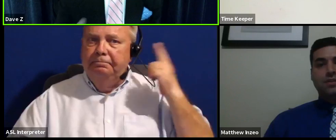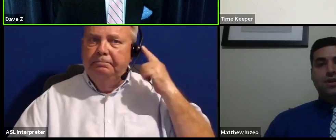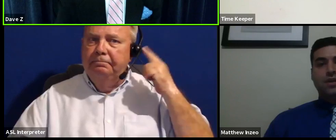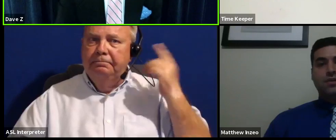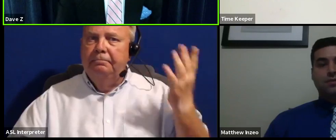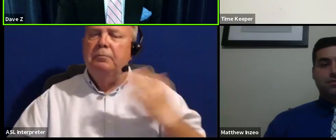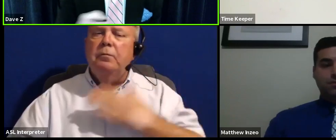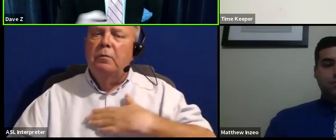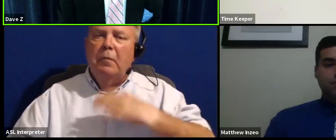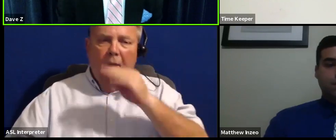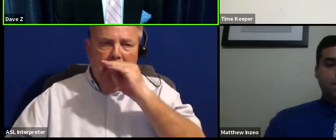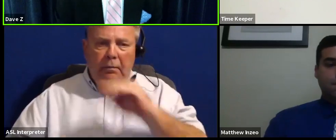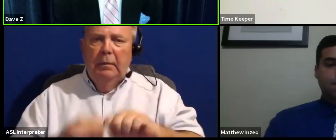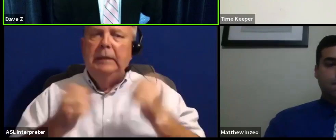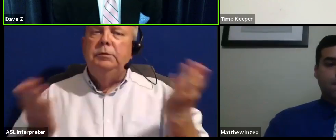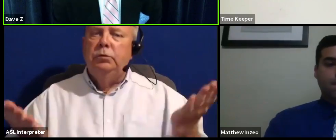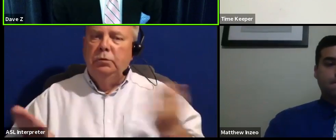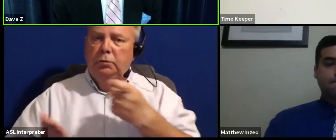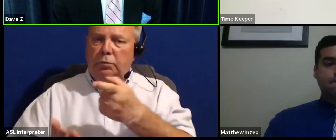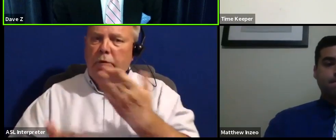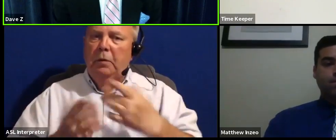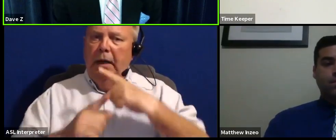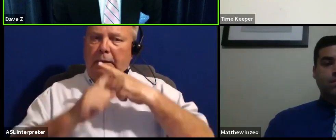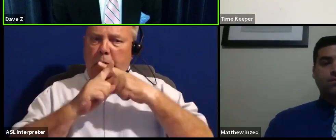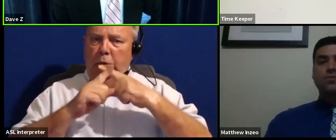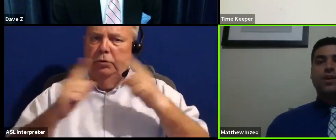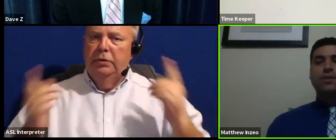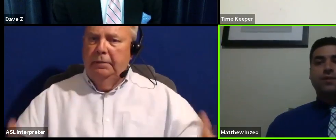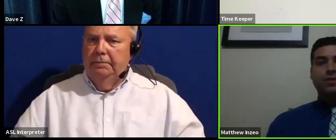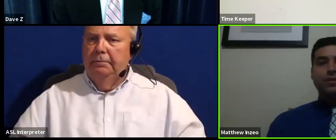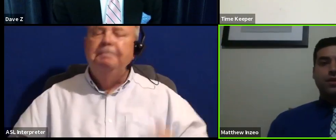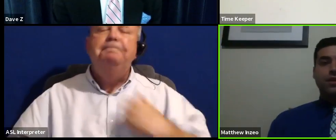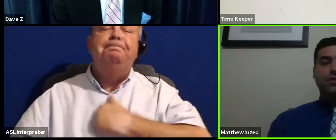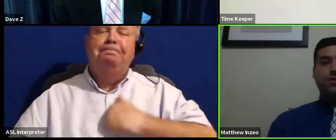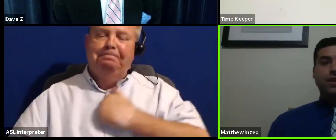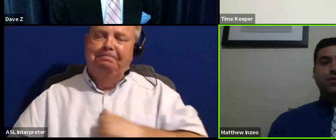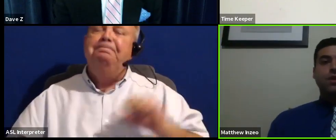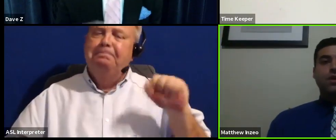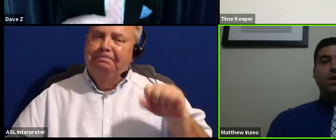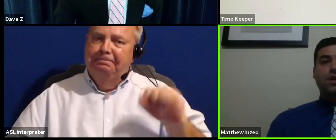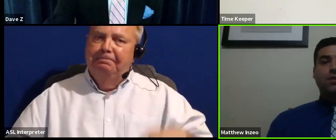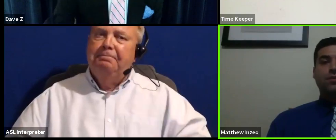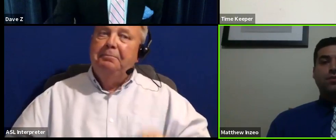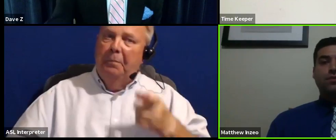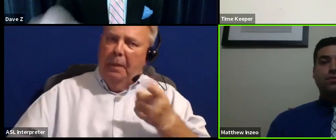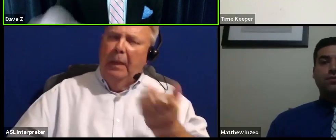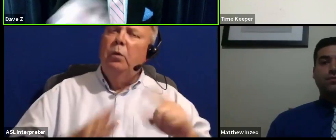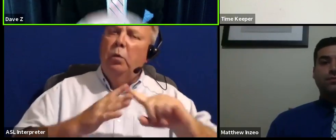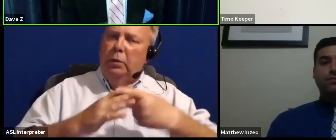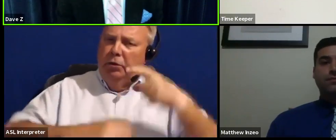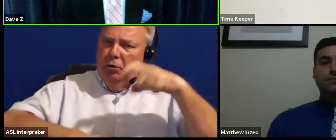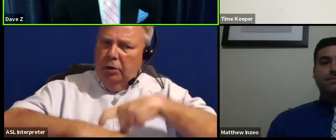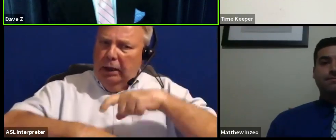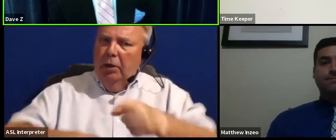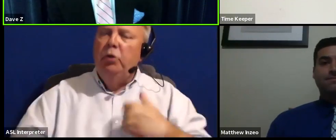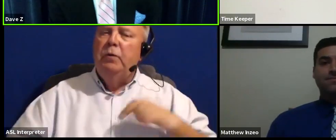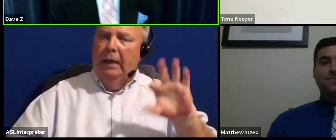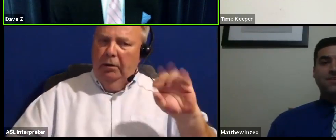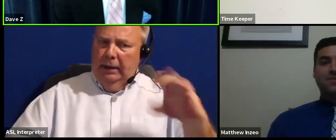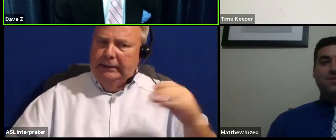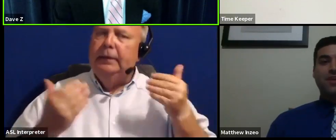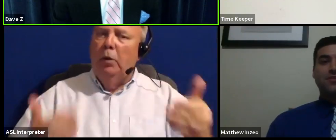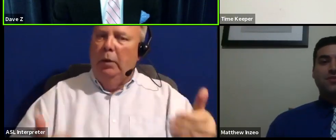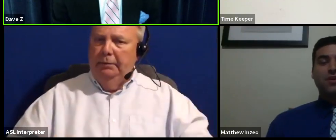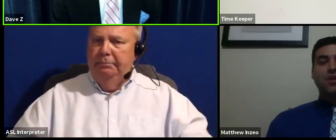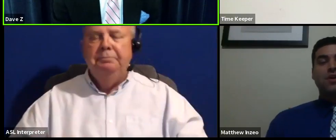Please unmute yourself. I think you might have muted yourself there. Sorry, sir. Yes, sir. Thank you. start your clock. Okay. You've got your 90 seconds. Go ahead.